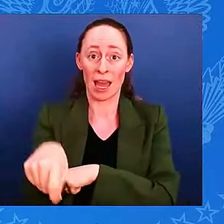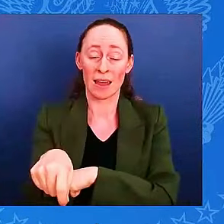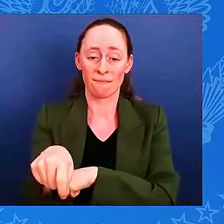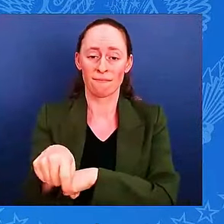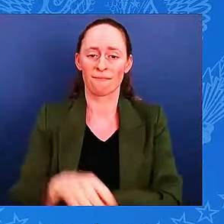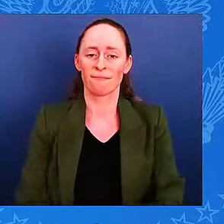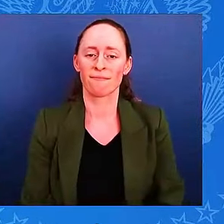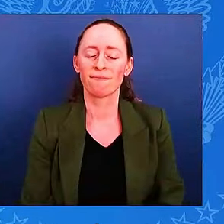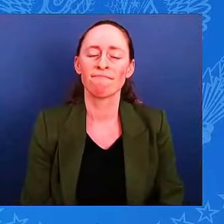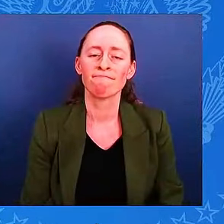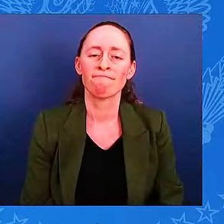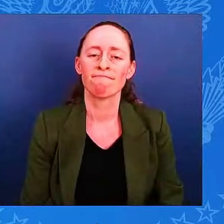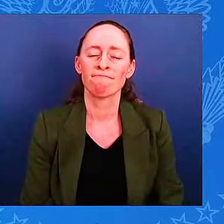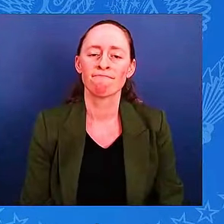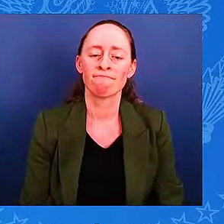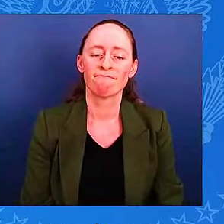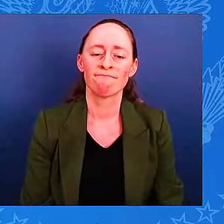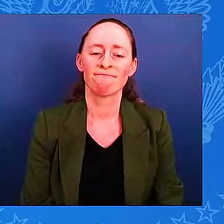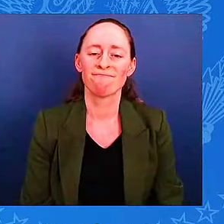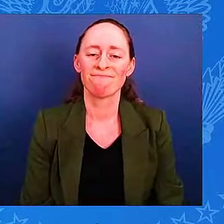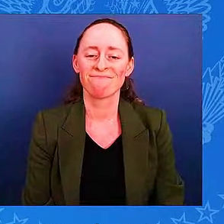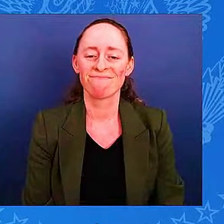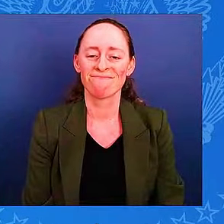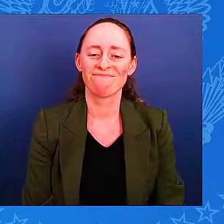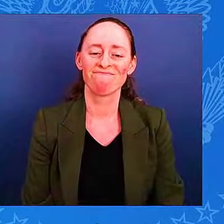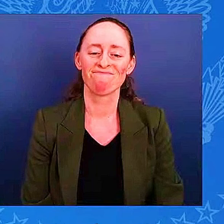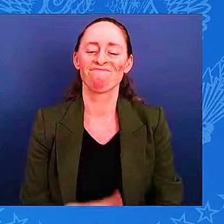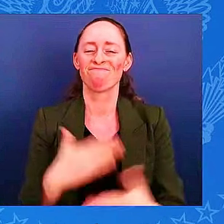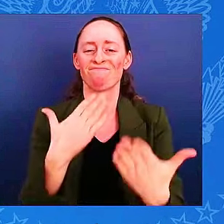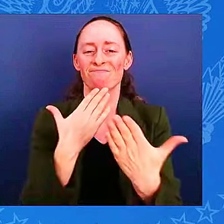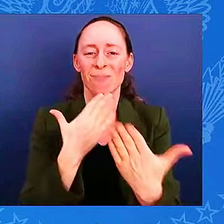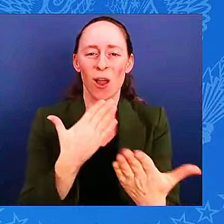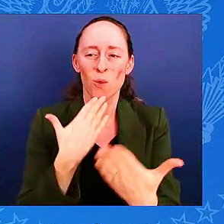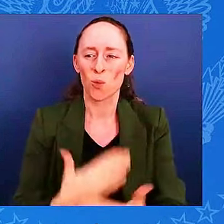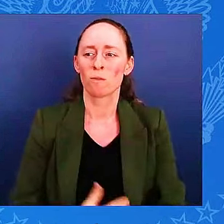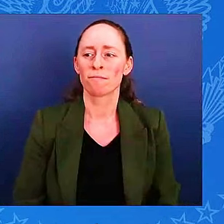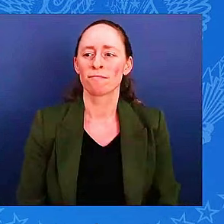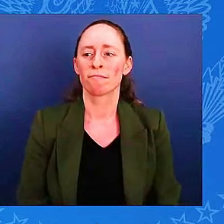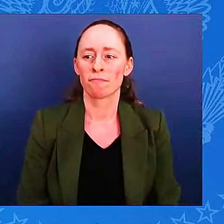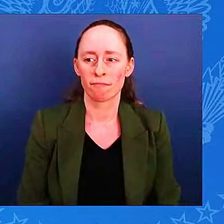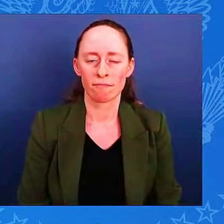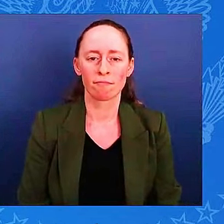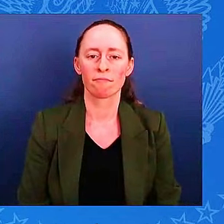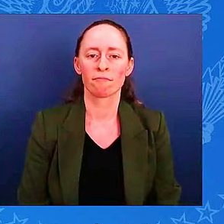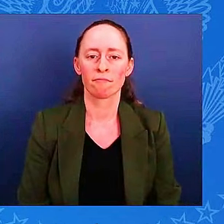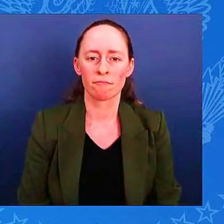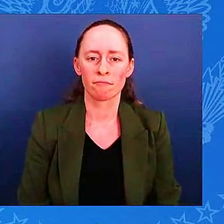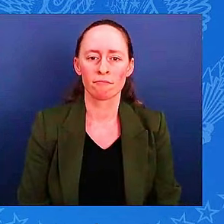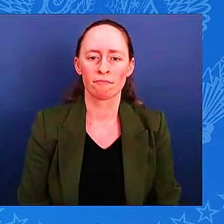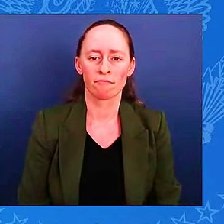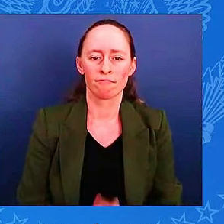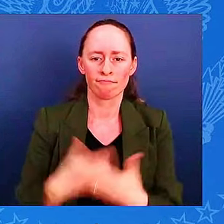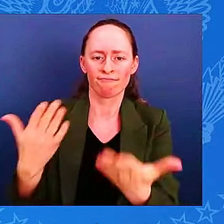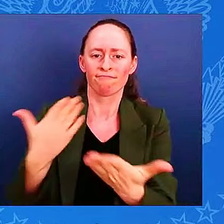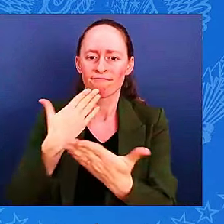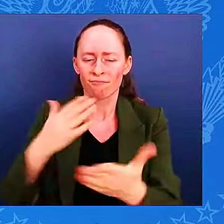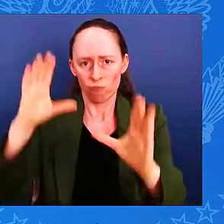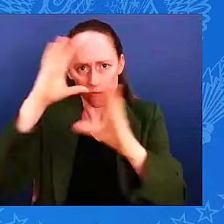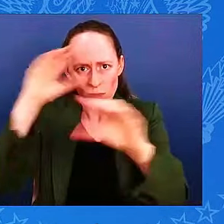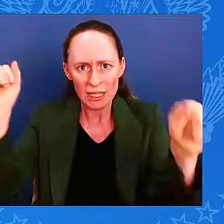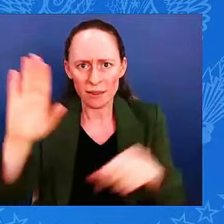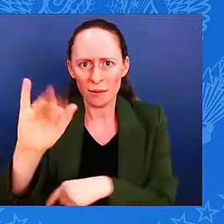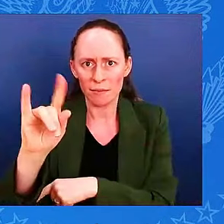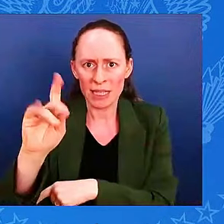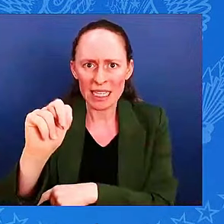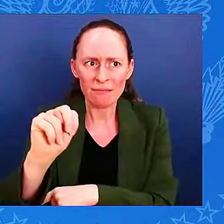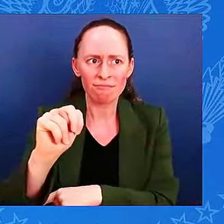Thank you so much, dear President Biden, dear leaders, dear our friends. I'm grateful to